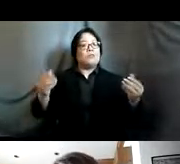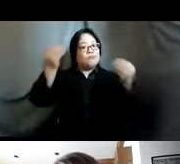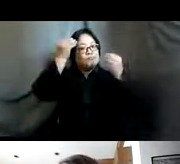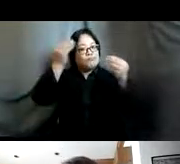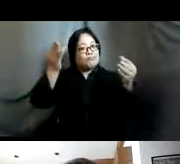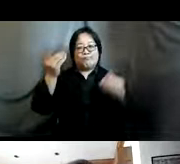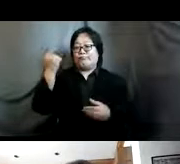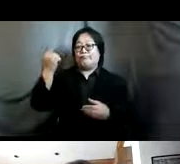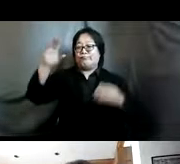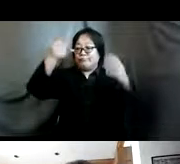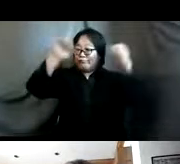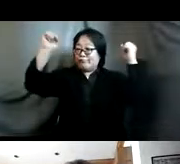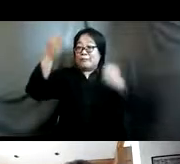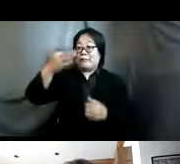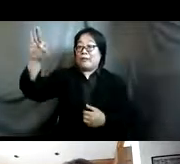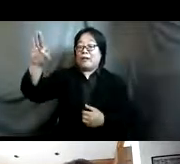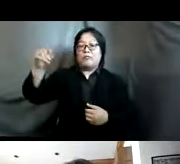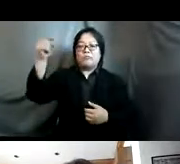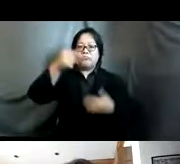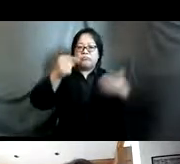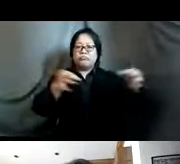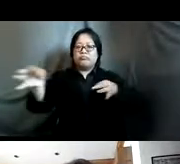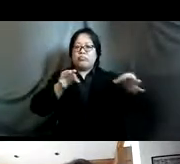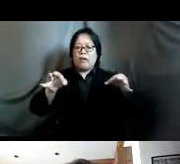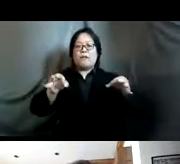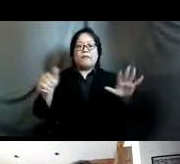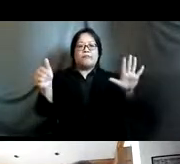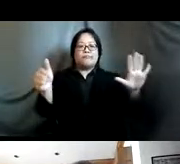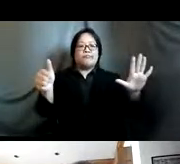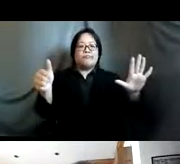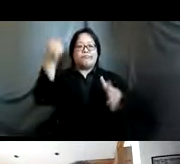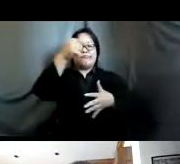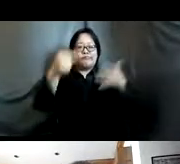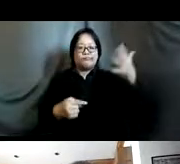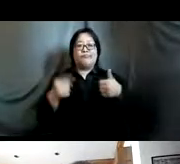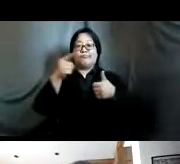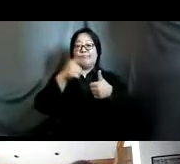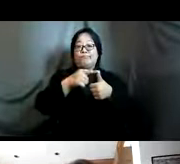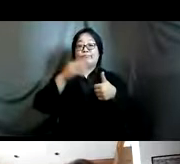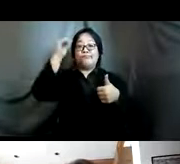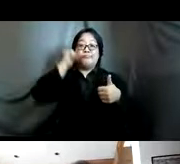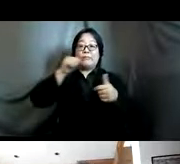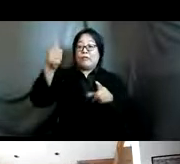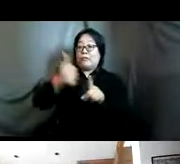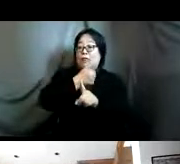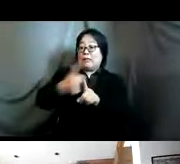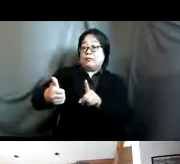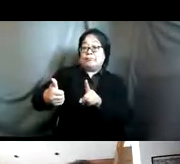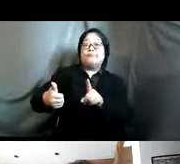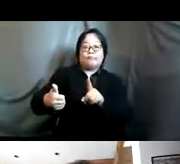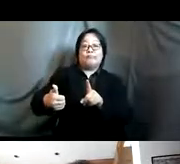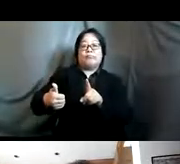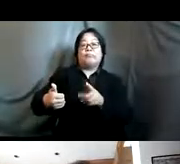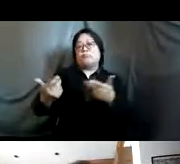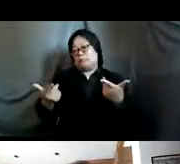ambassador alluded to there are six global action coalitions the first is the coalition on gender-based violence we have one on